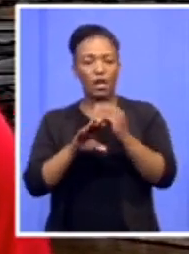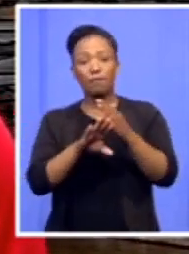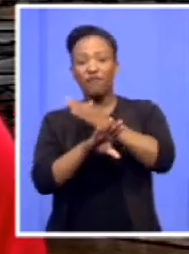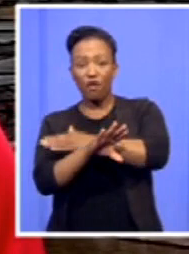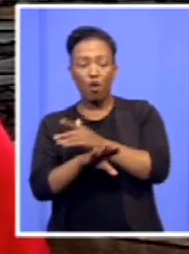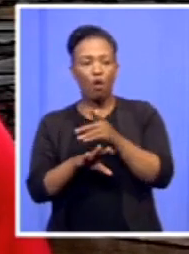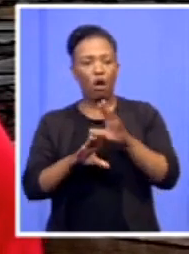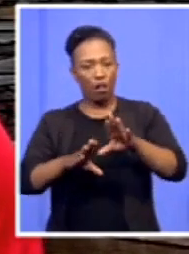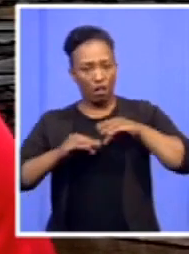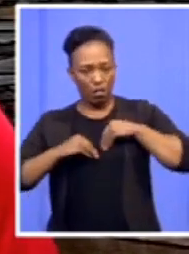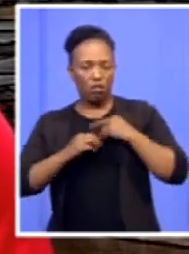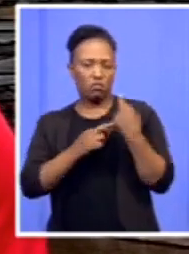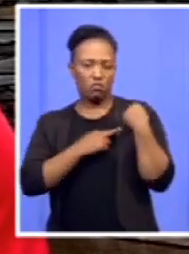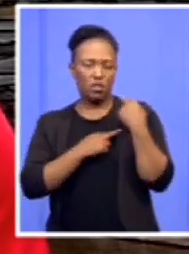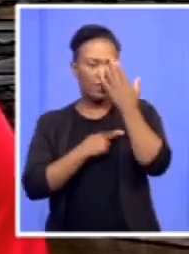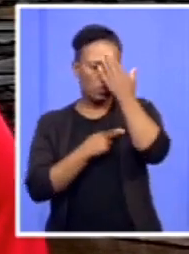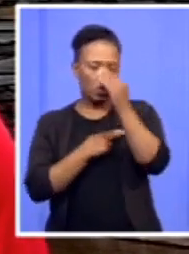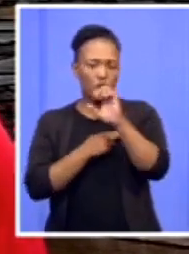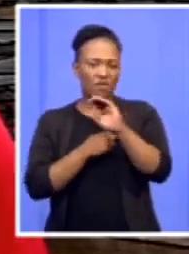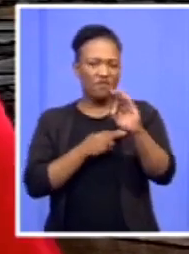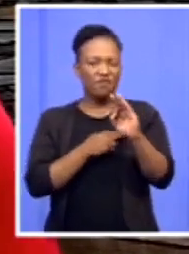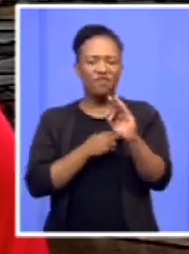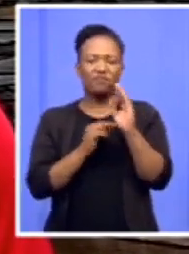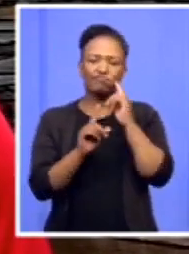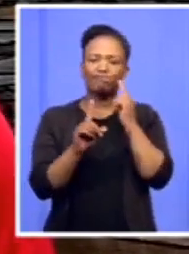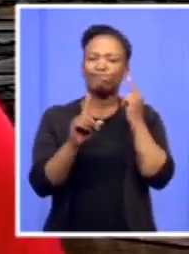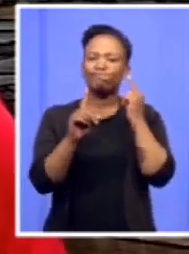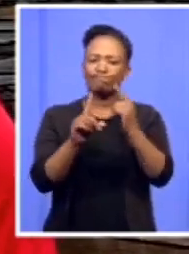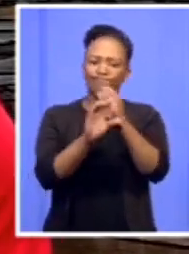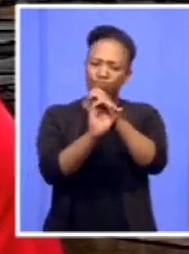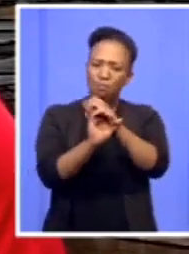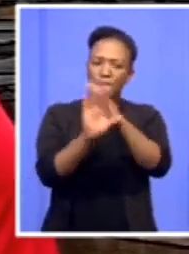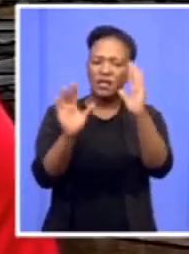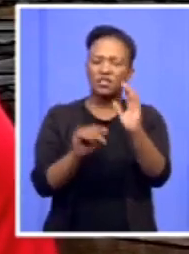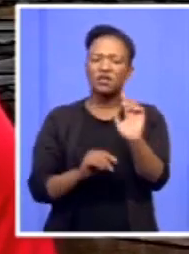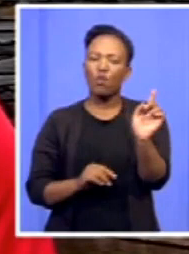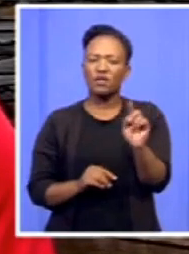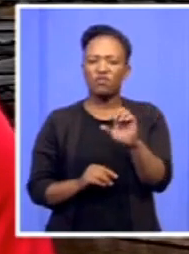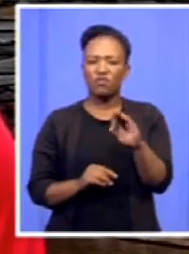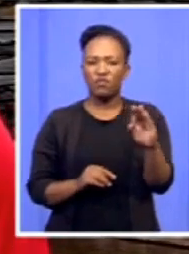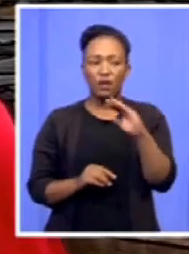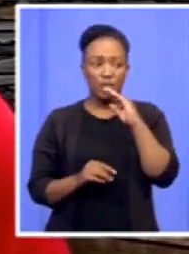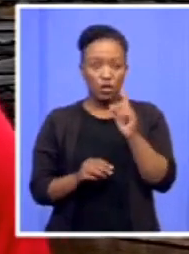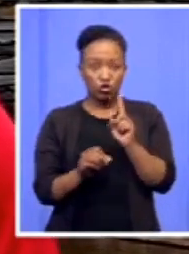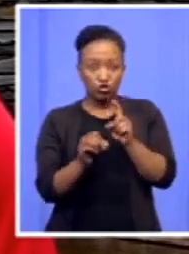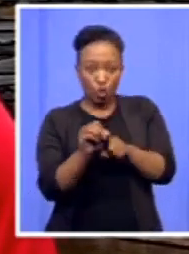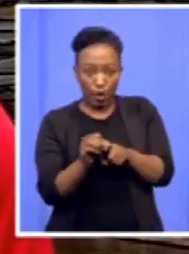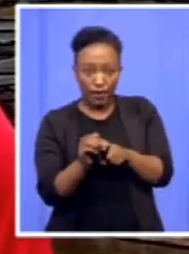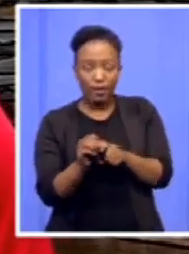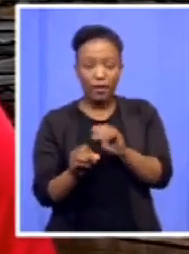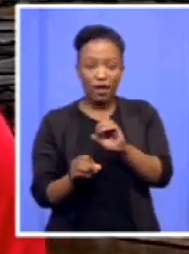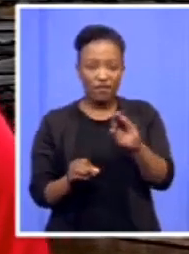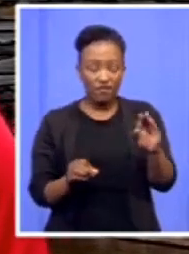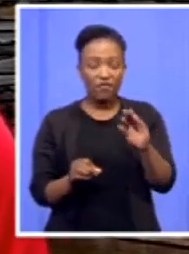the EFF, what is it about. They must know that joining the EFF, it means allegiance to the seven non